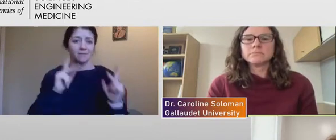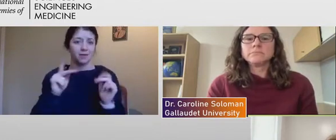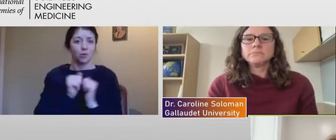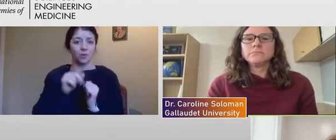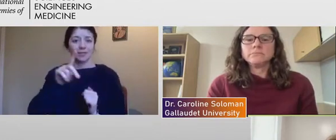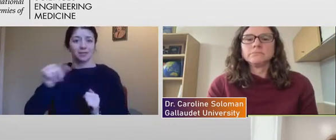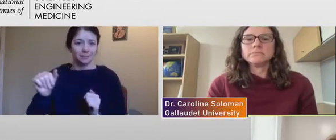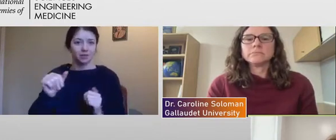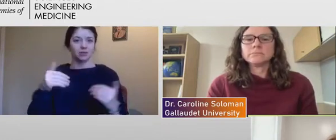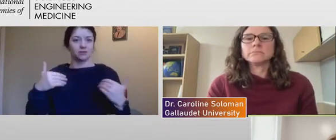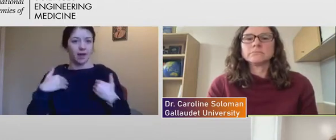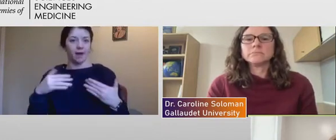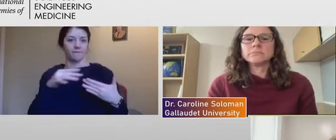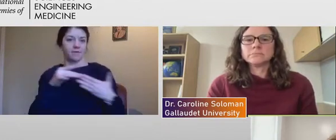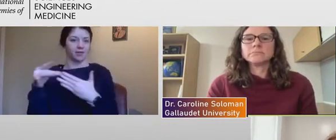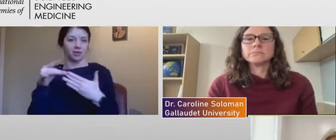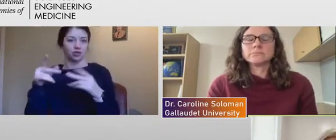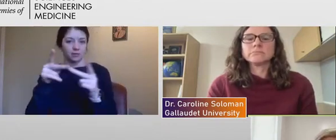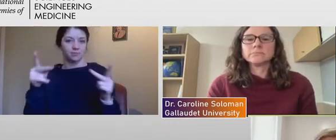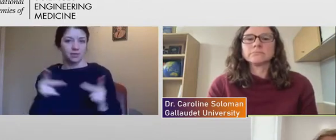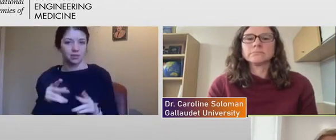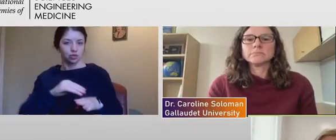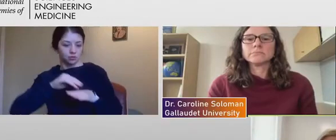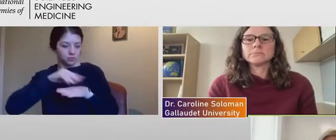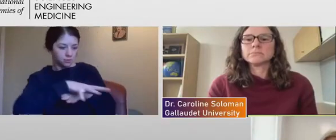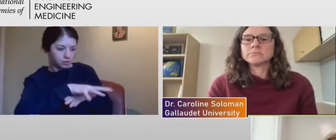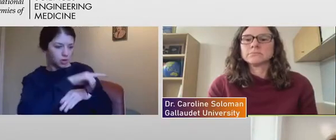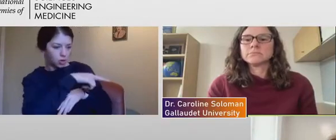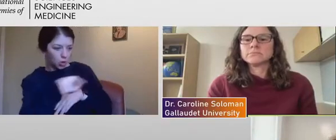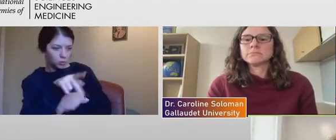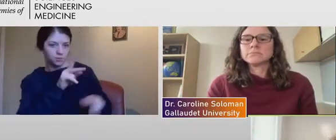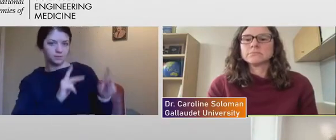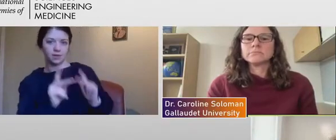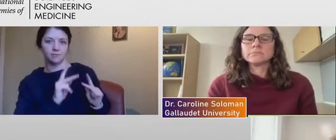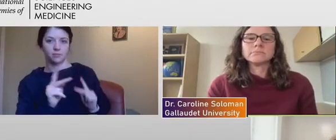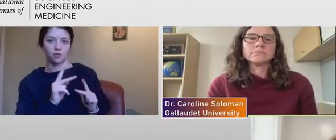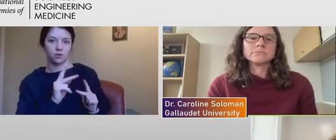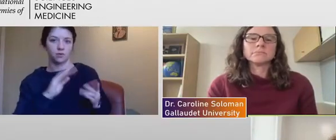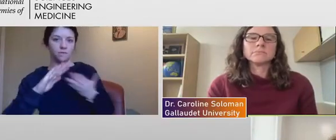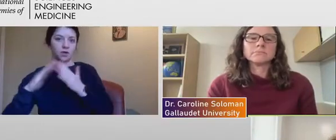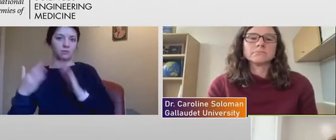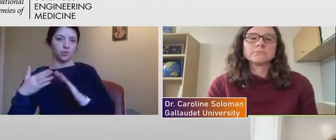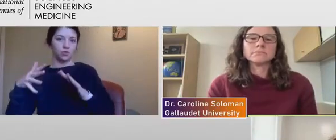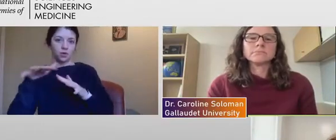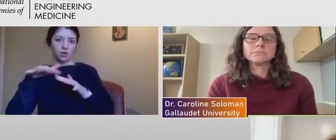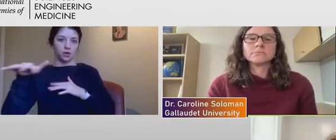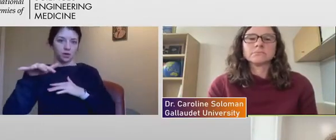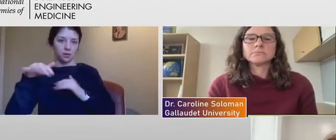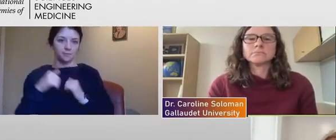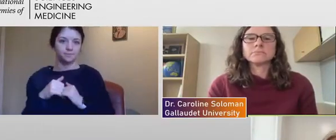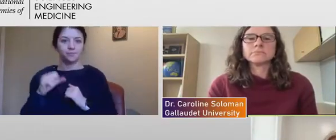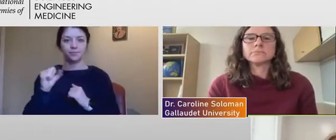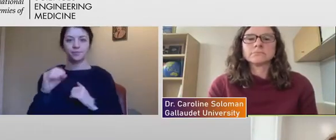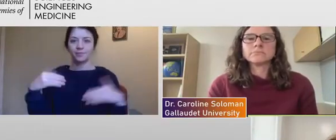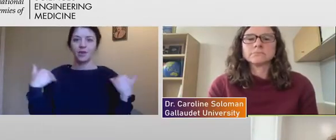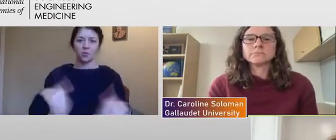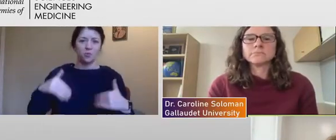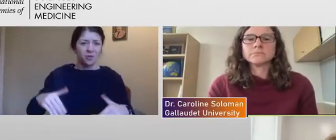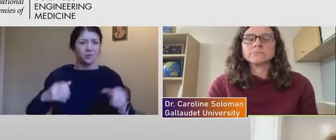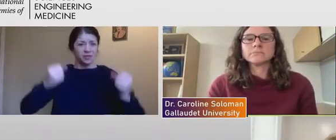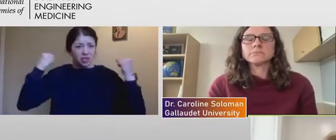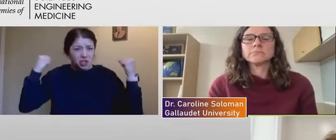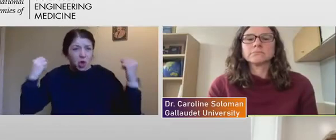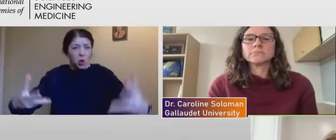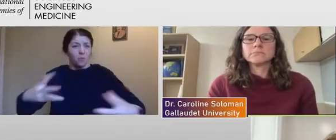leadership positions, advising these individuals of the community. So it takes Herculean efforts to